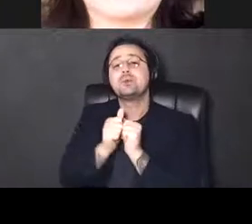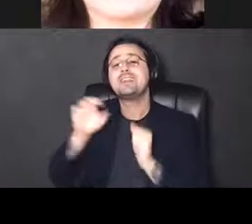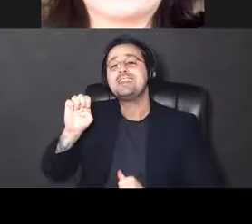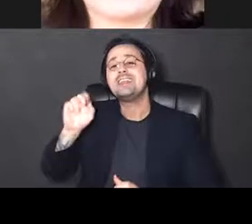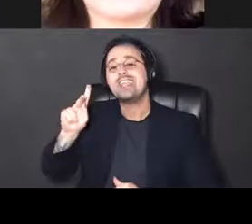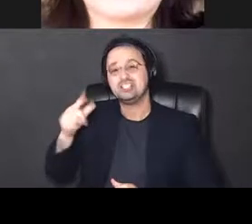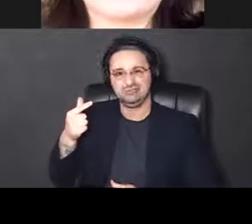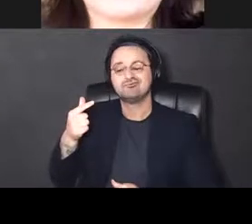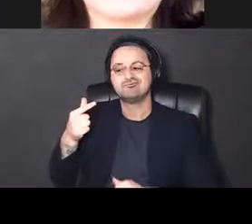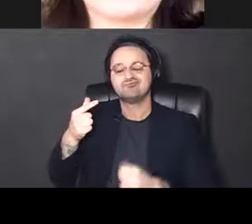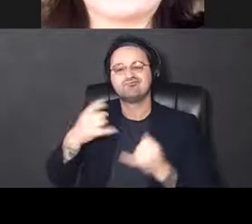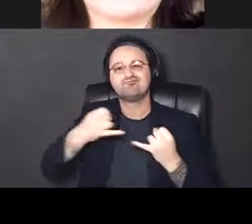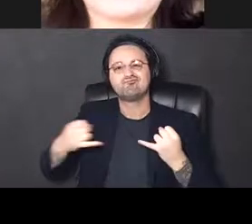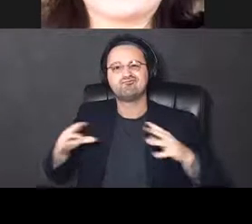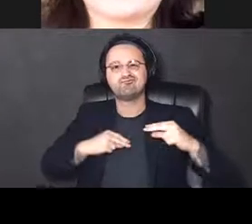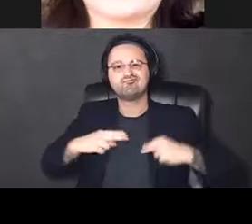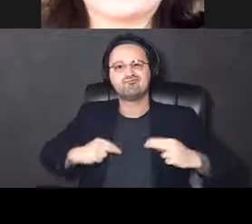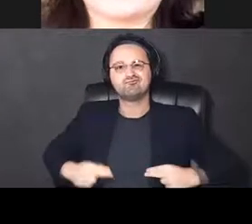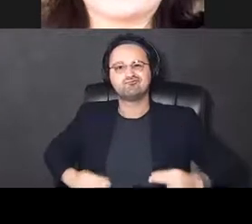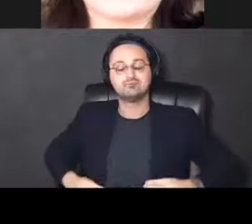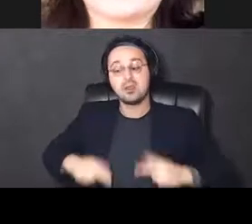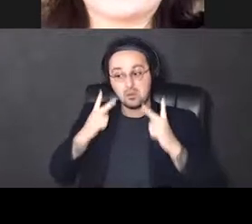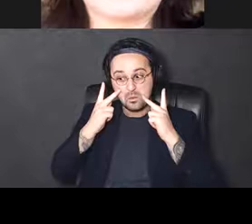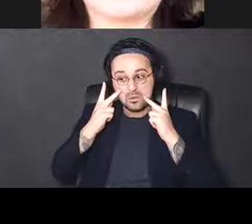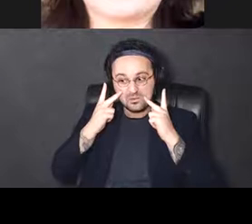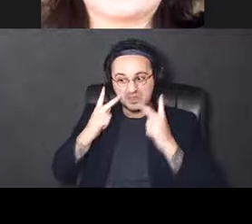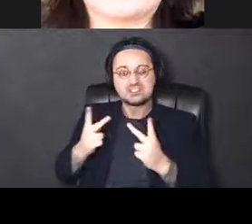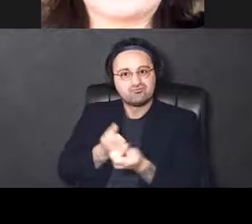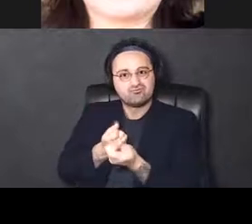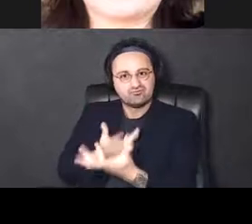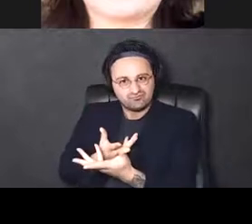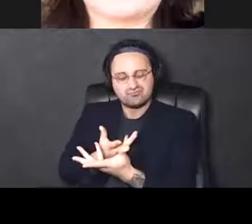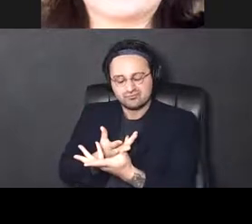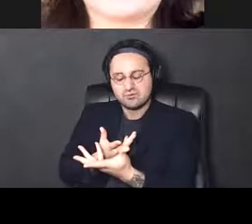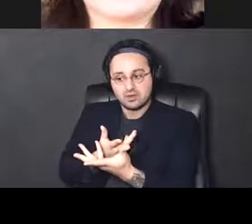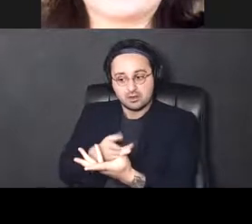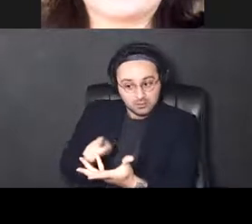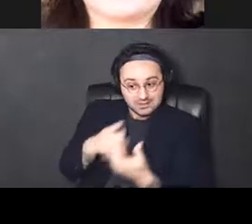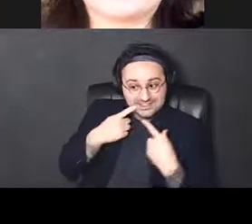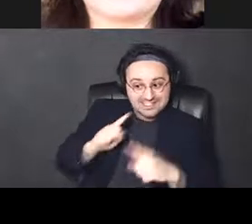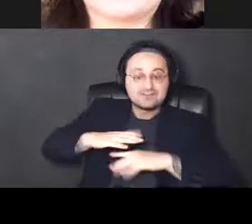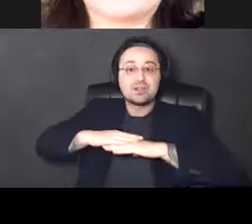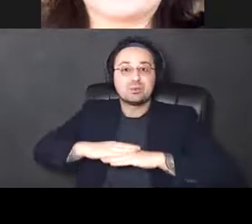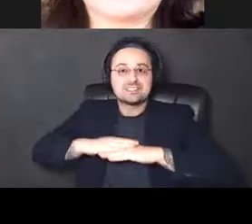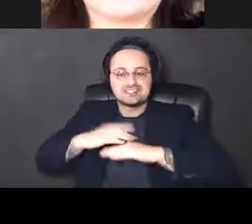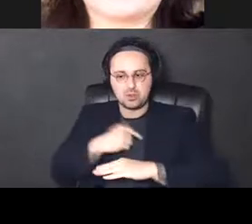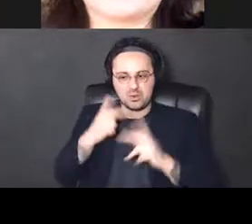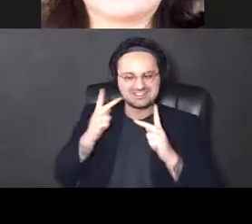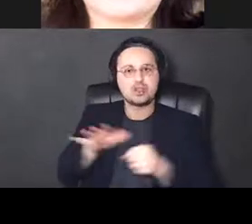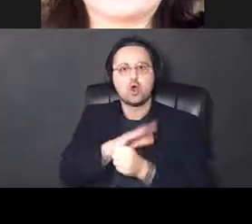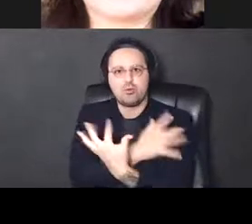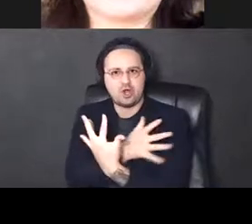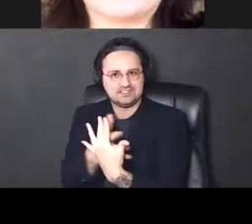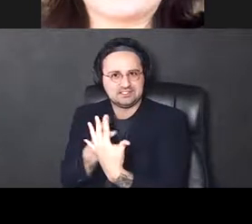see both when we've induced asystole, but also once we've successfully resuscitated. And